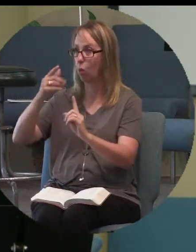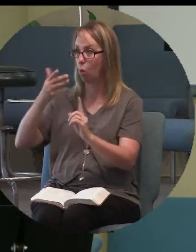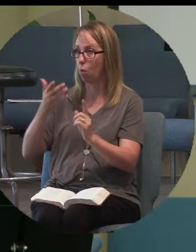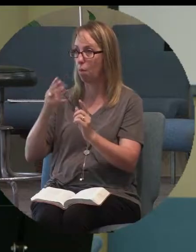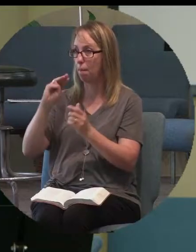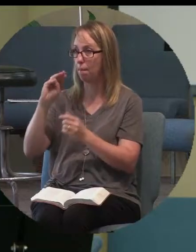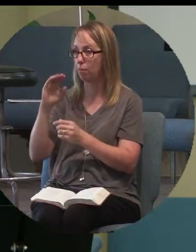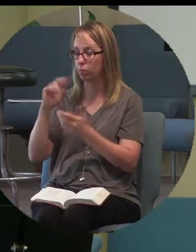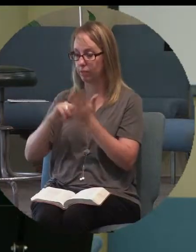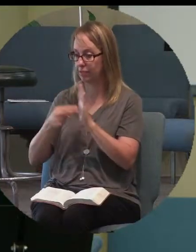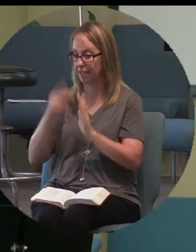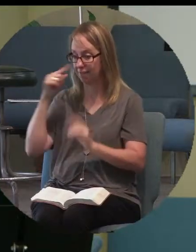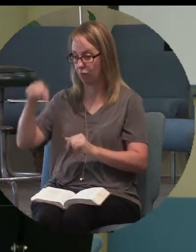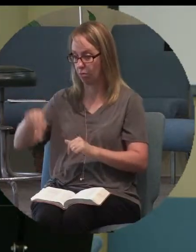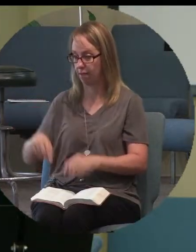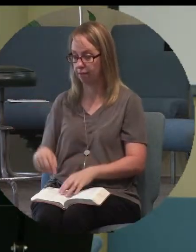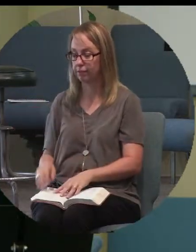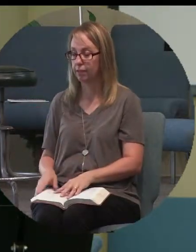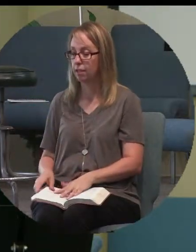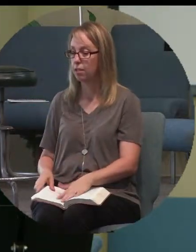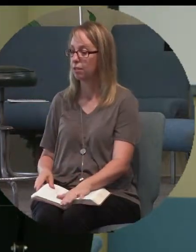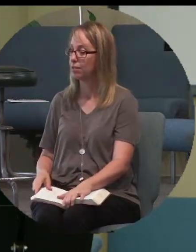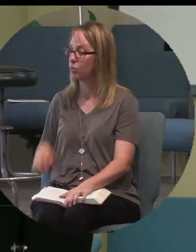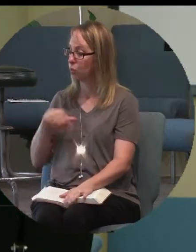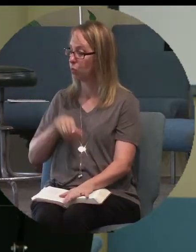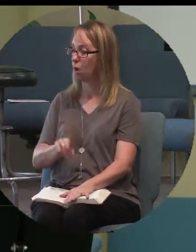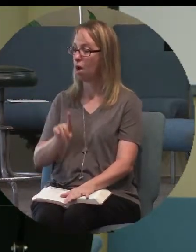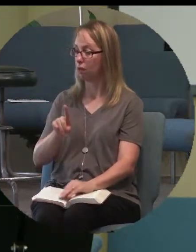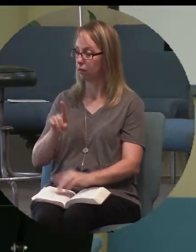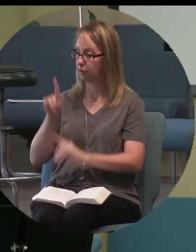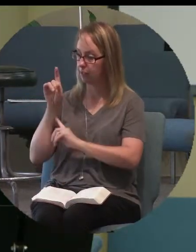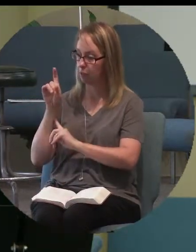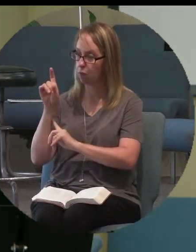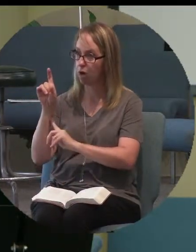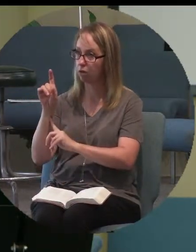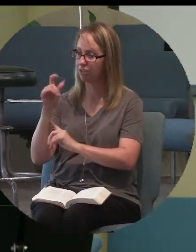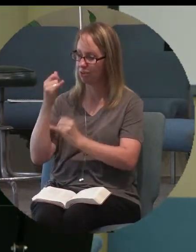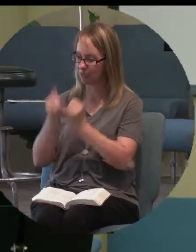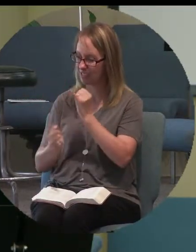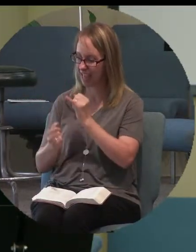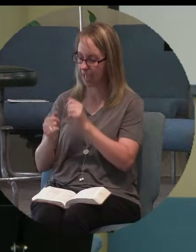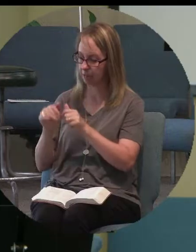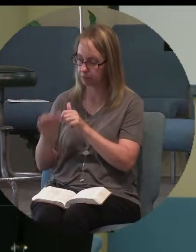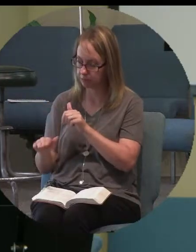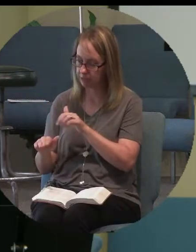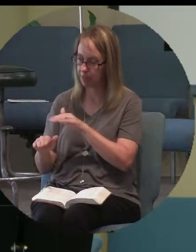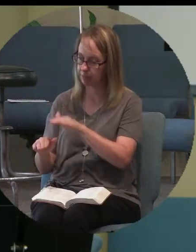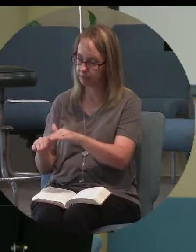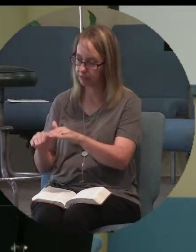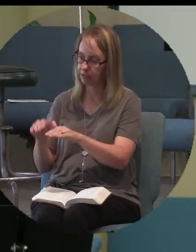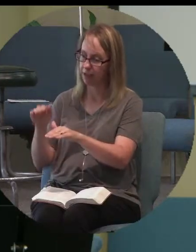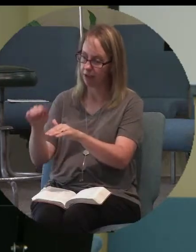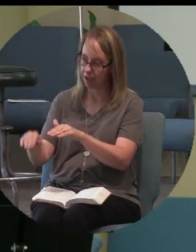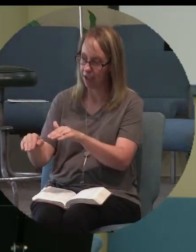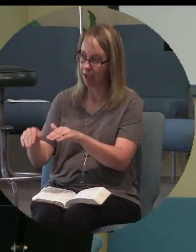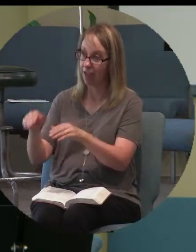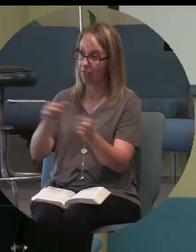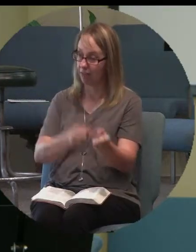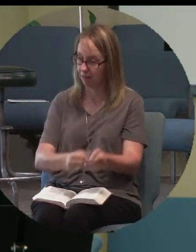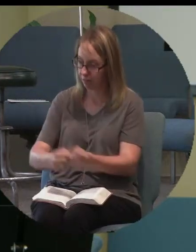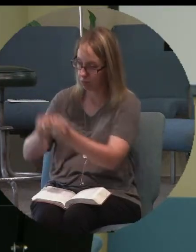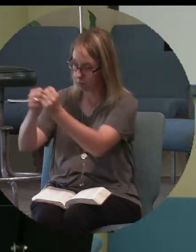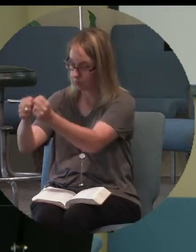out, as he walked, and as he was taking those final steps to being nailed to the cross, and when he was hanging on the cross,